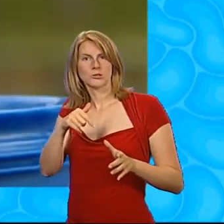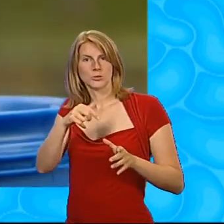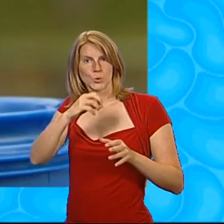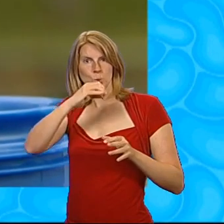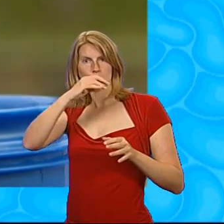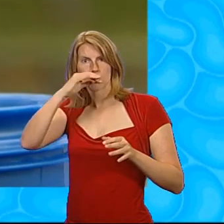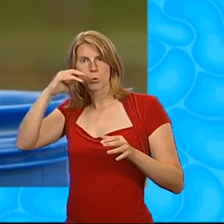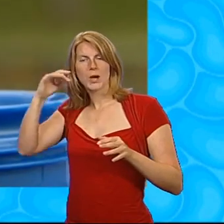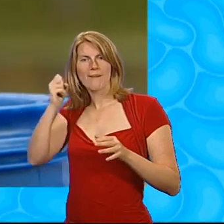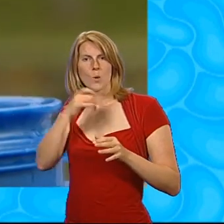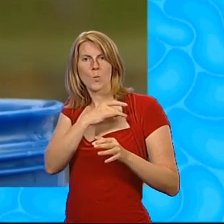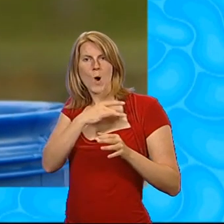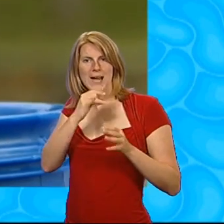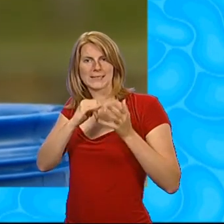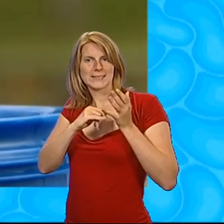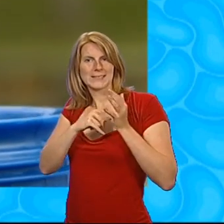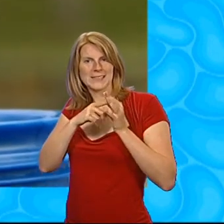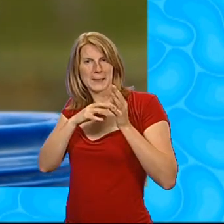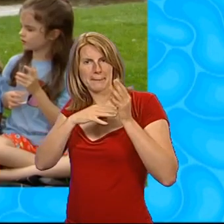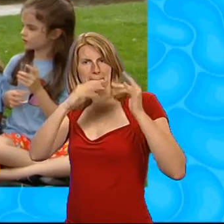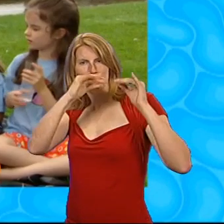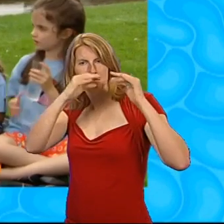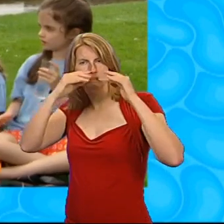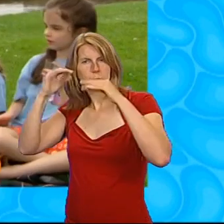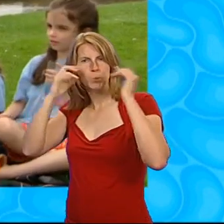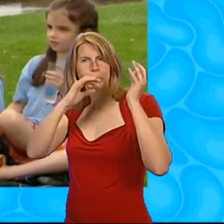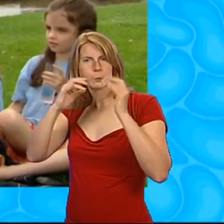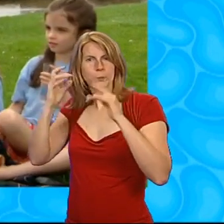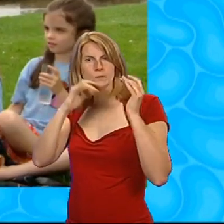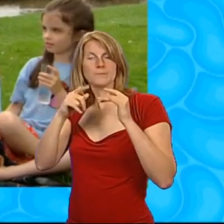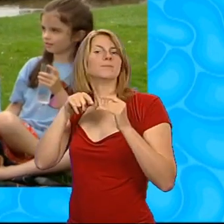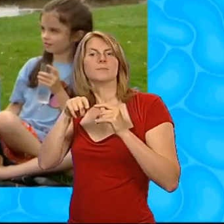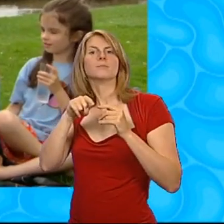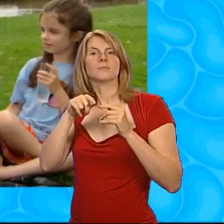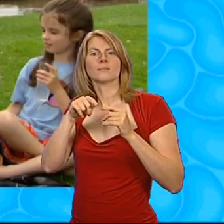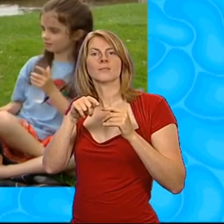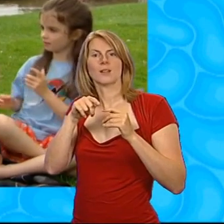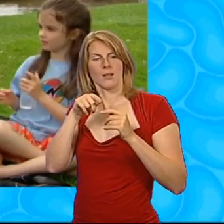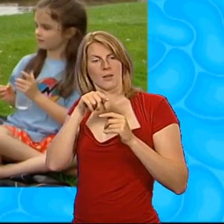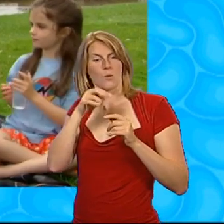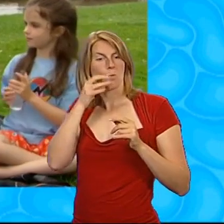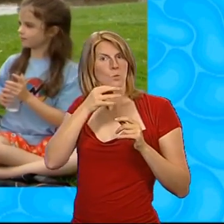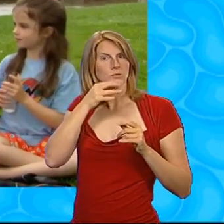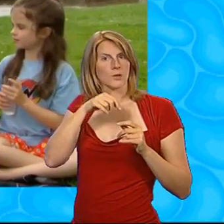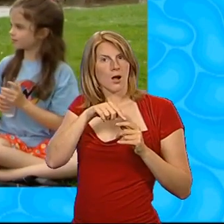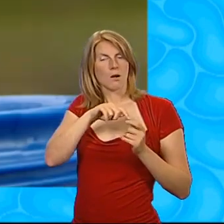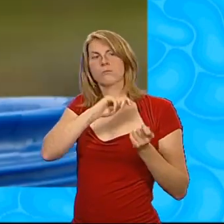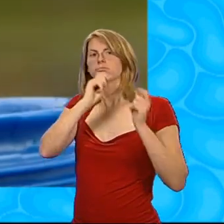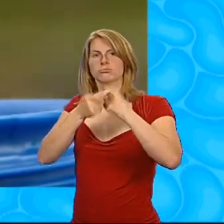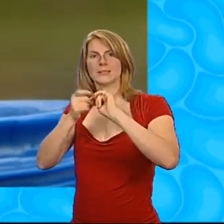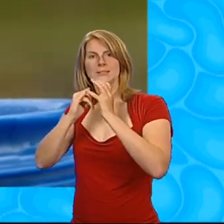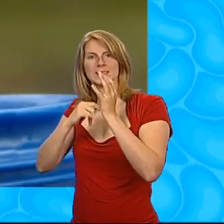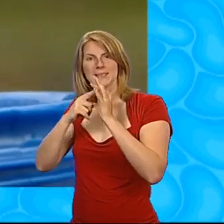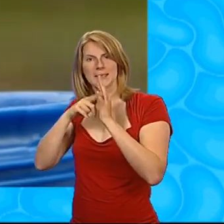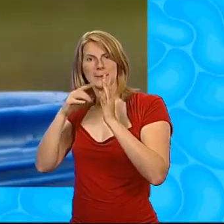steam. And that's because water turns into steam when it gets hot. Now, did you see the steam was sort of drifting